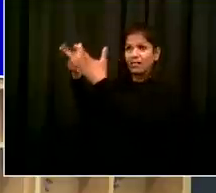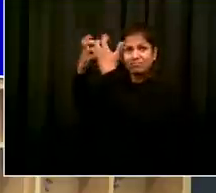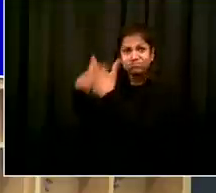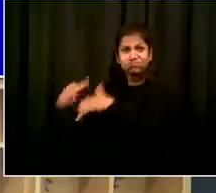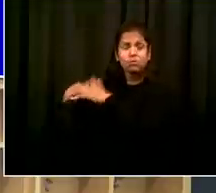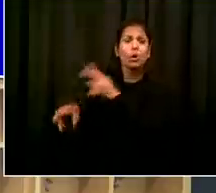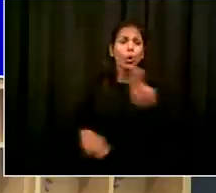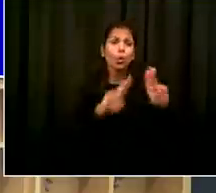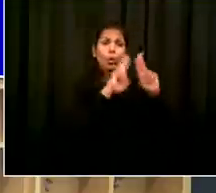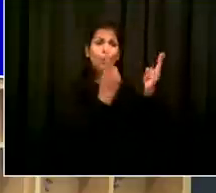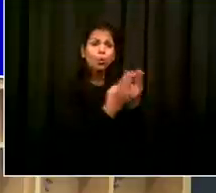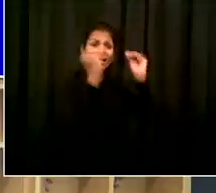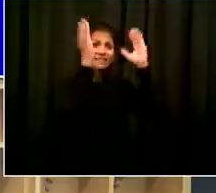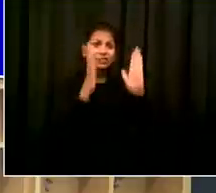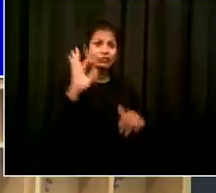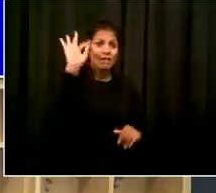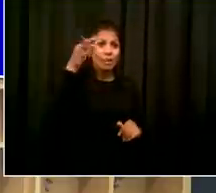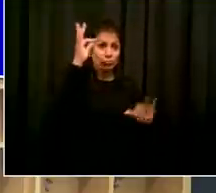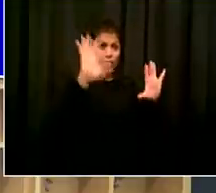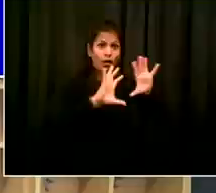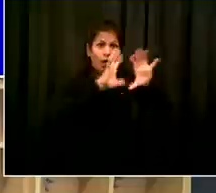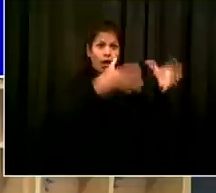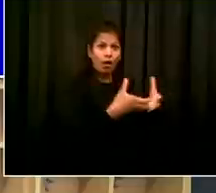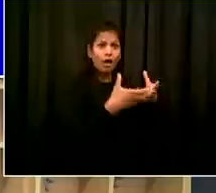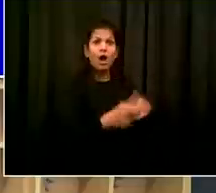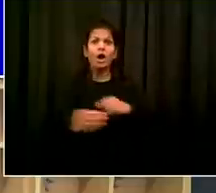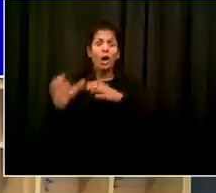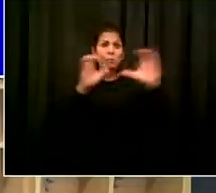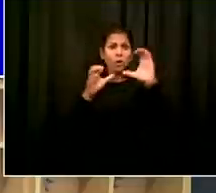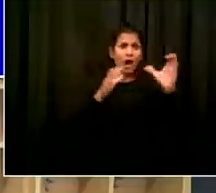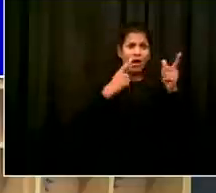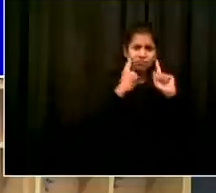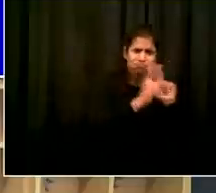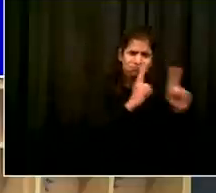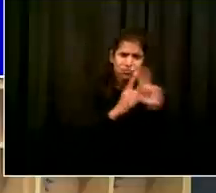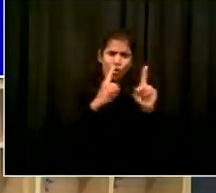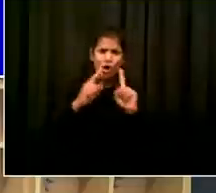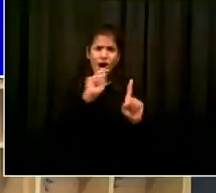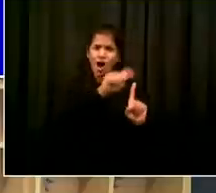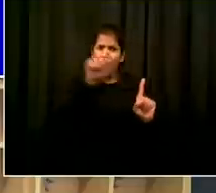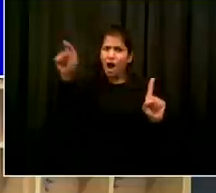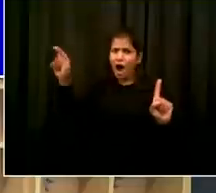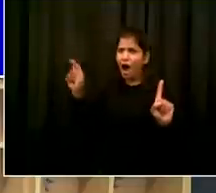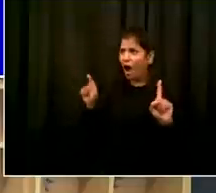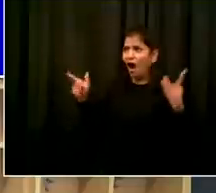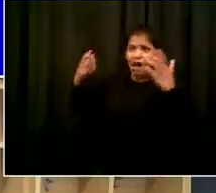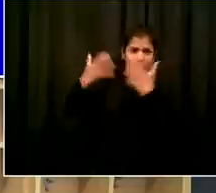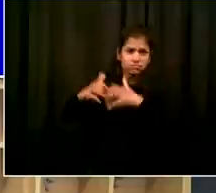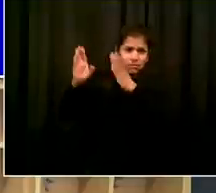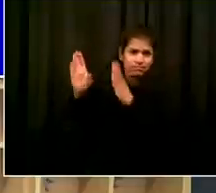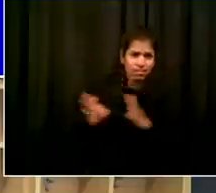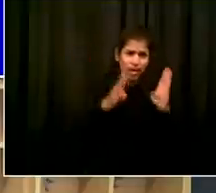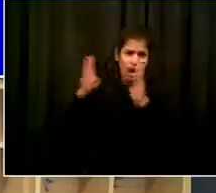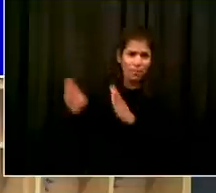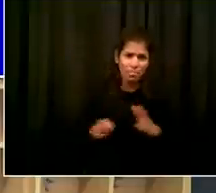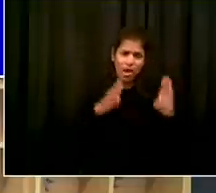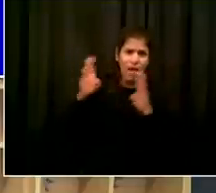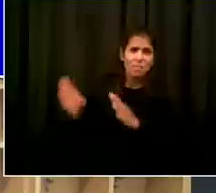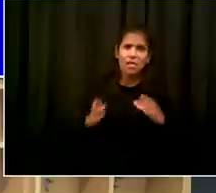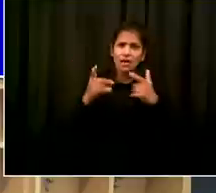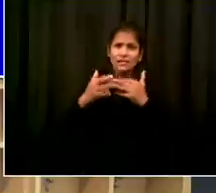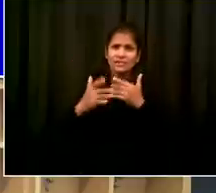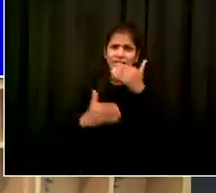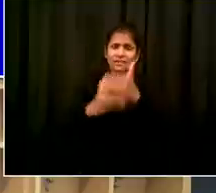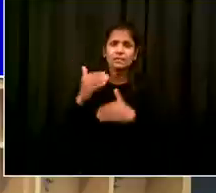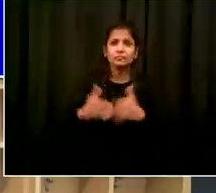school at 734 public schools and 1050 community-based organizations